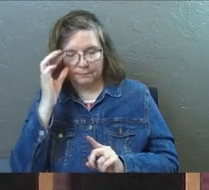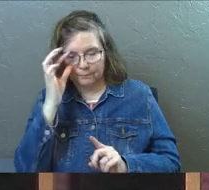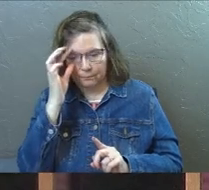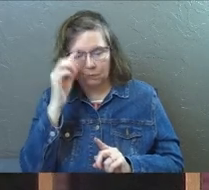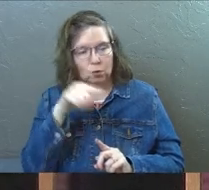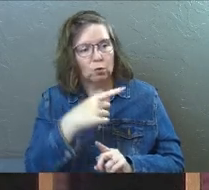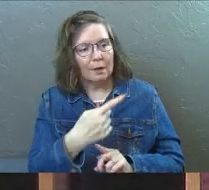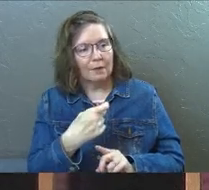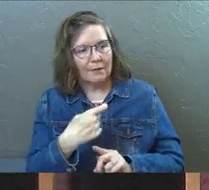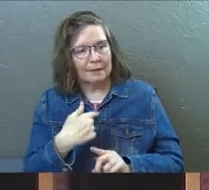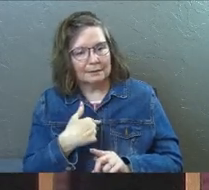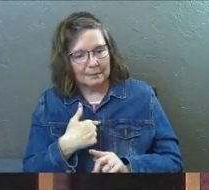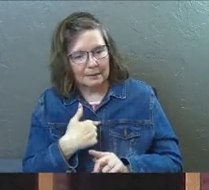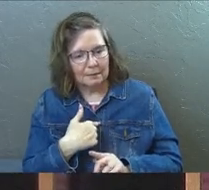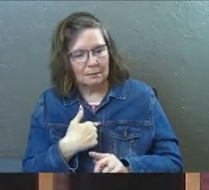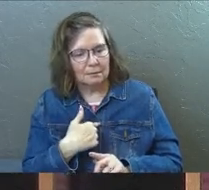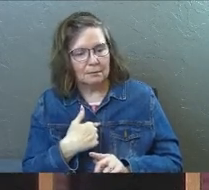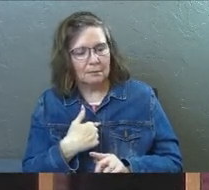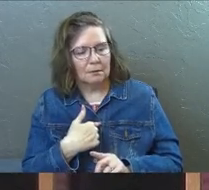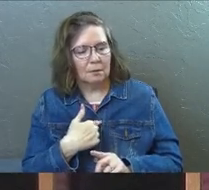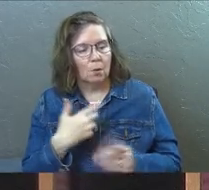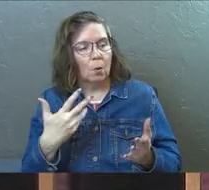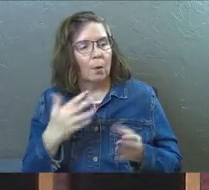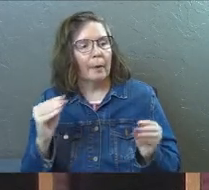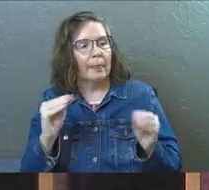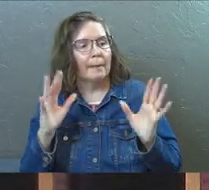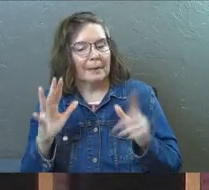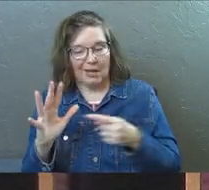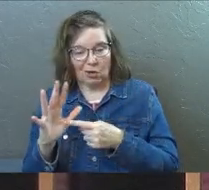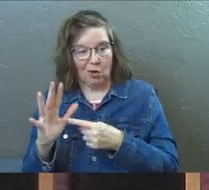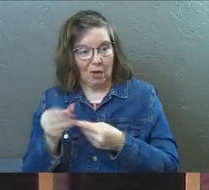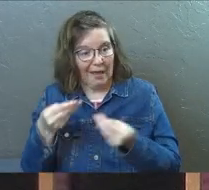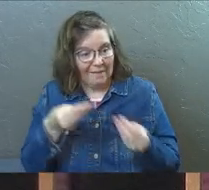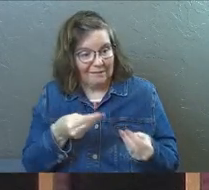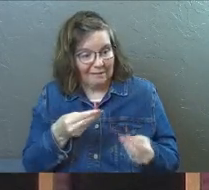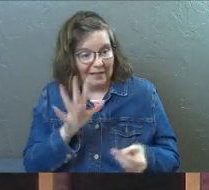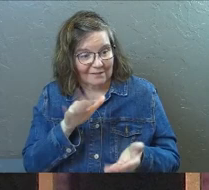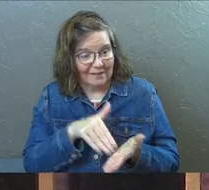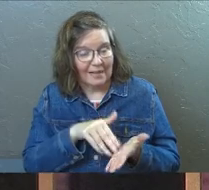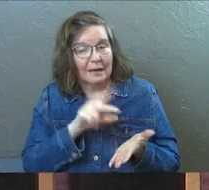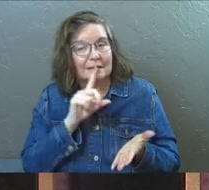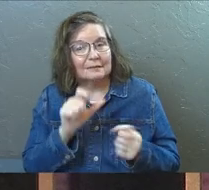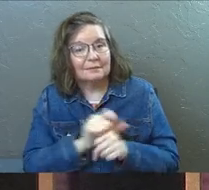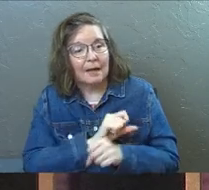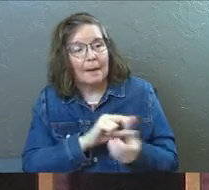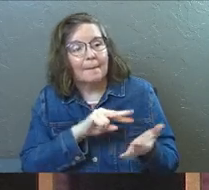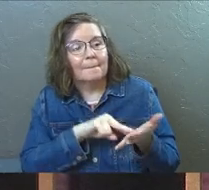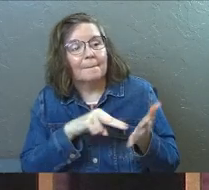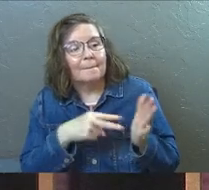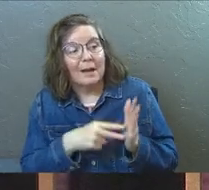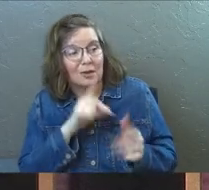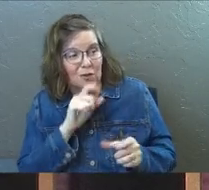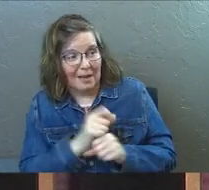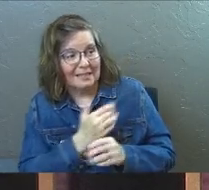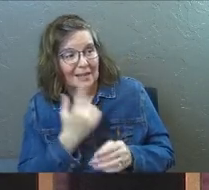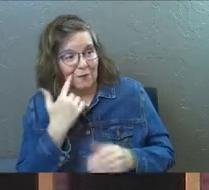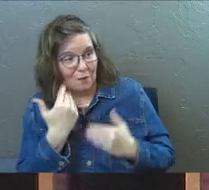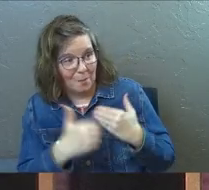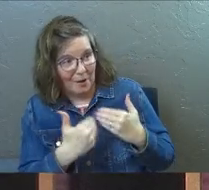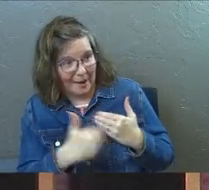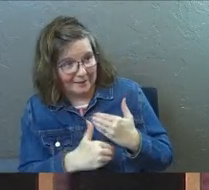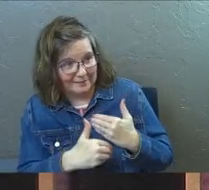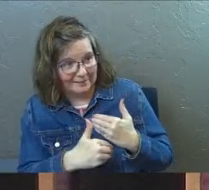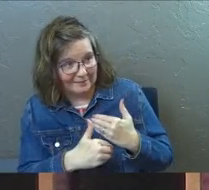You should have asked me what the miracle of feeding the 5,000 actually meant. You're actually here for